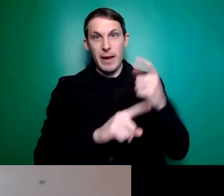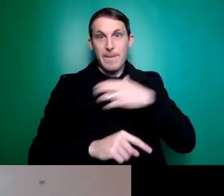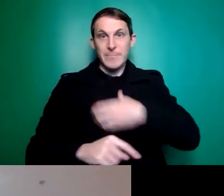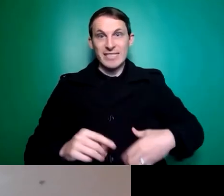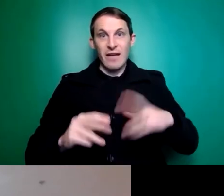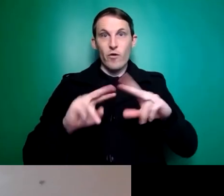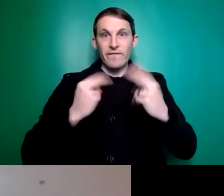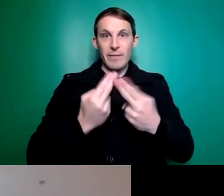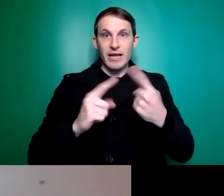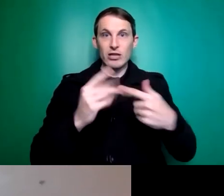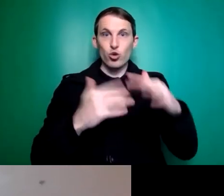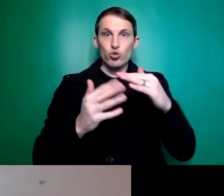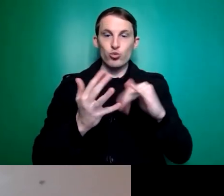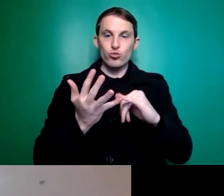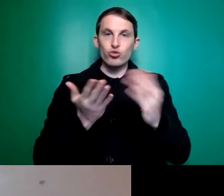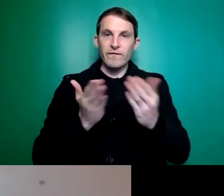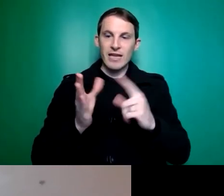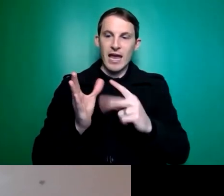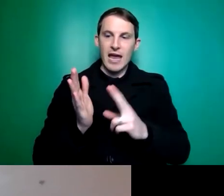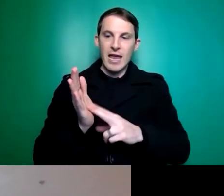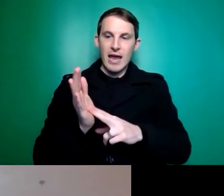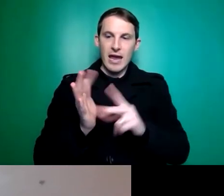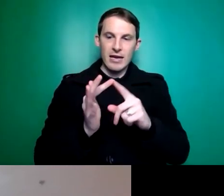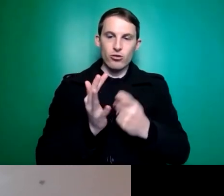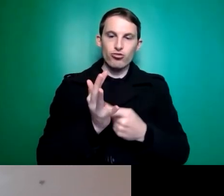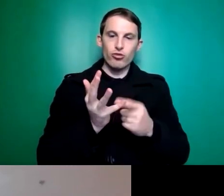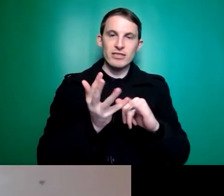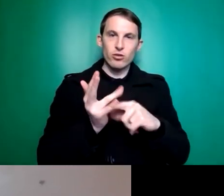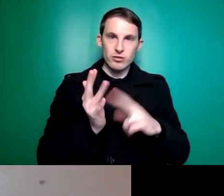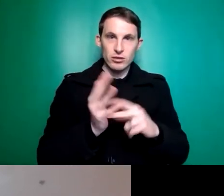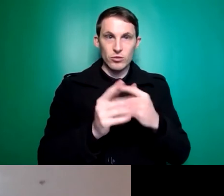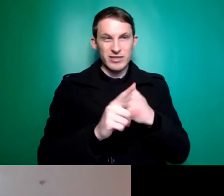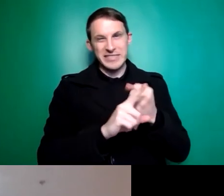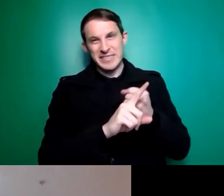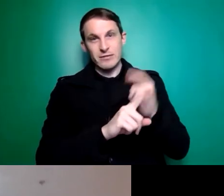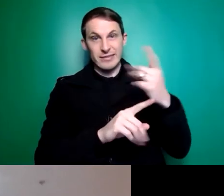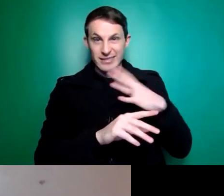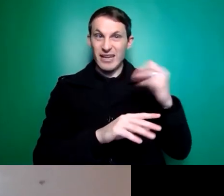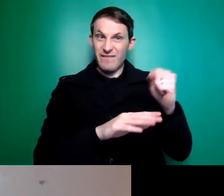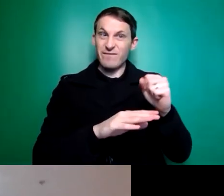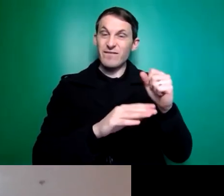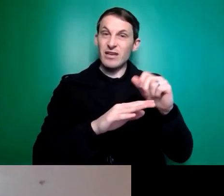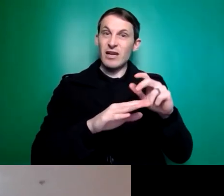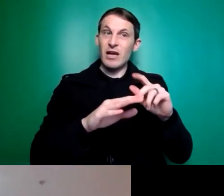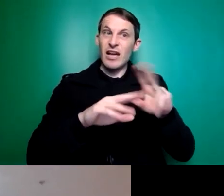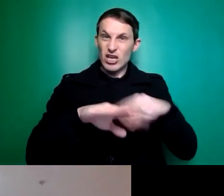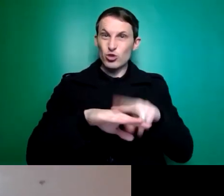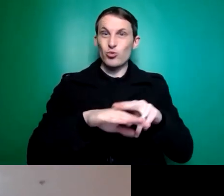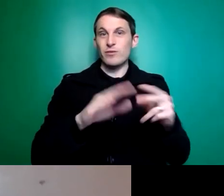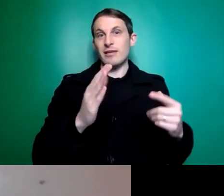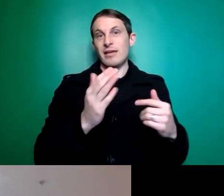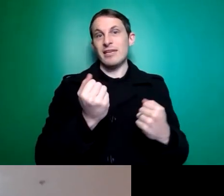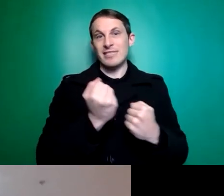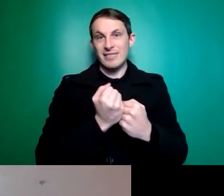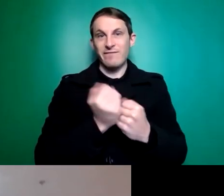Services and Rustin and demand the need for a national assistive technology program to be reflected in this new national disability